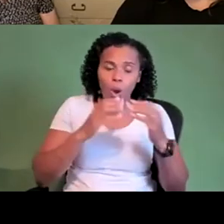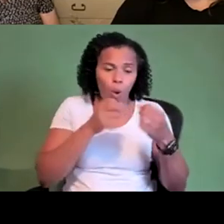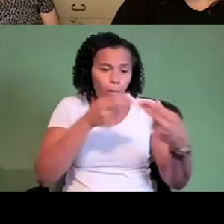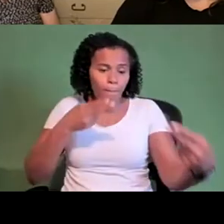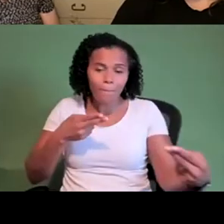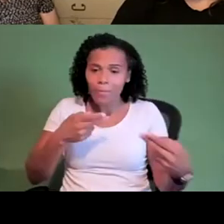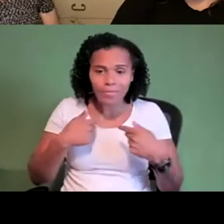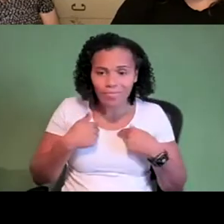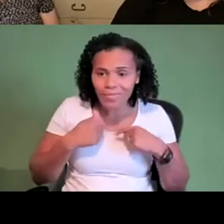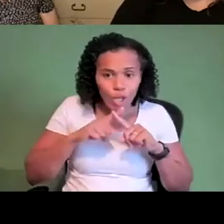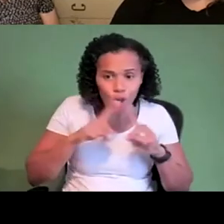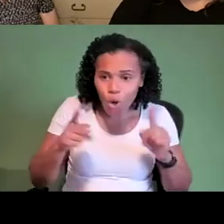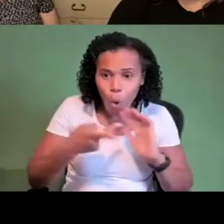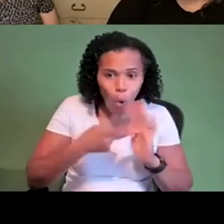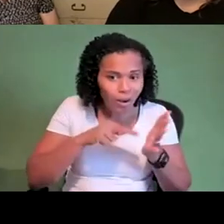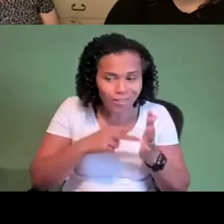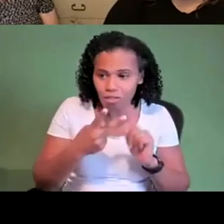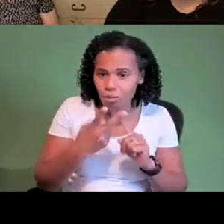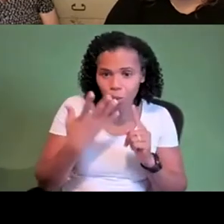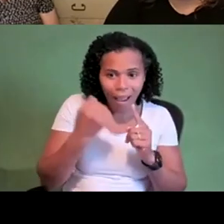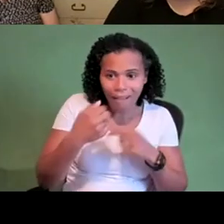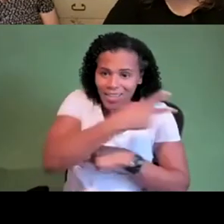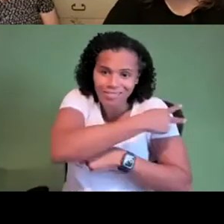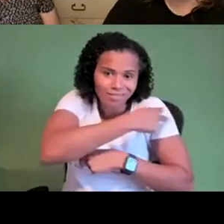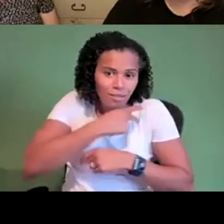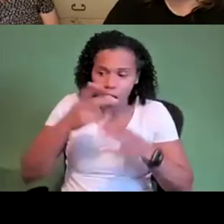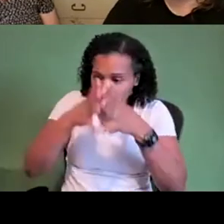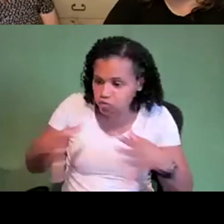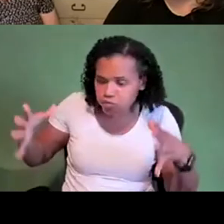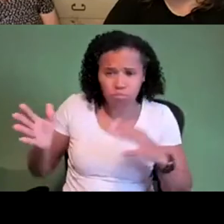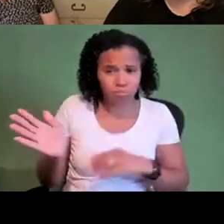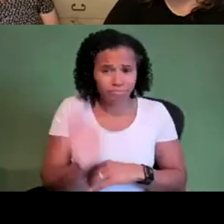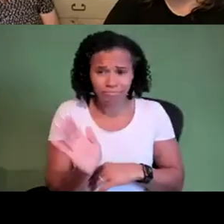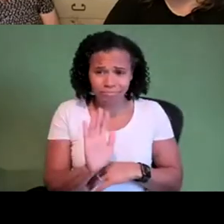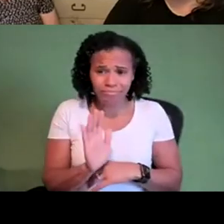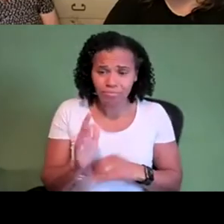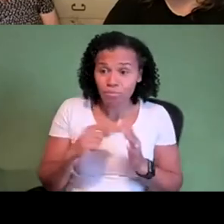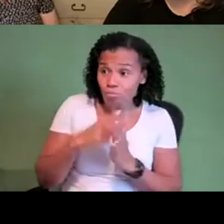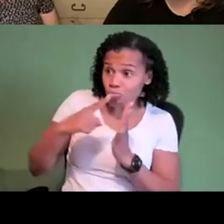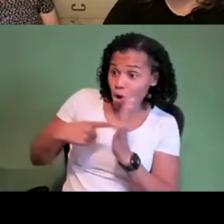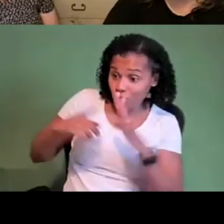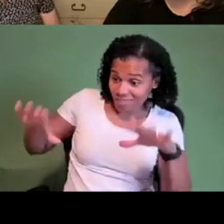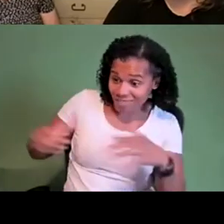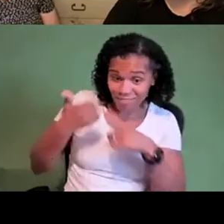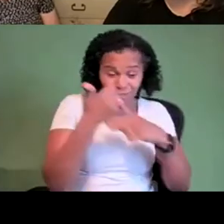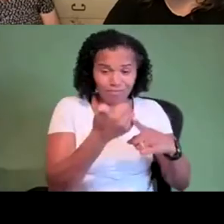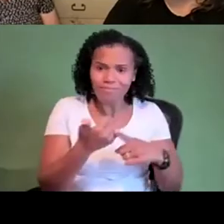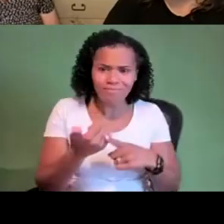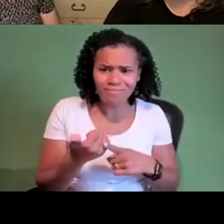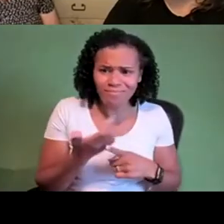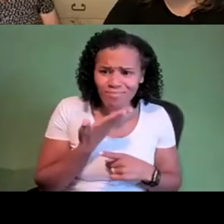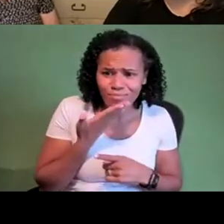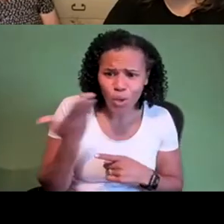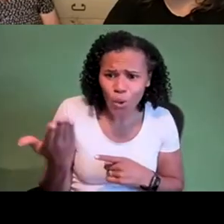can't you know i can't run a project uh that is supporting a whole bunch of other people without